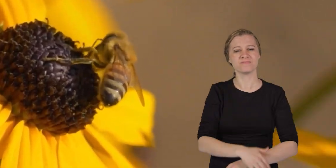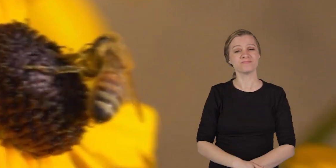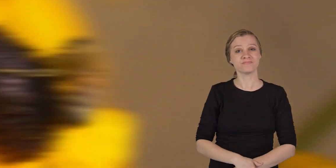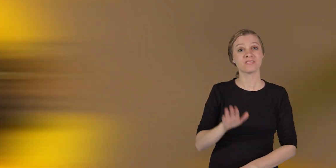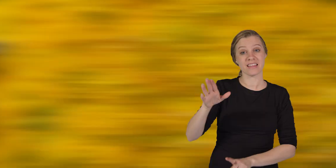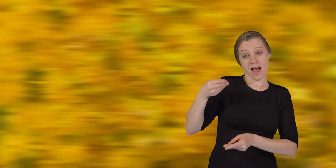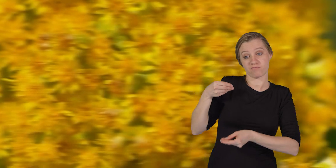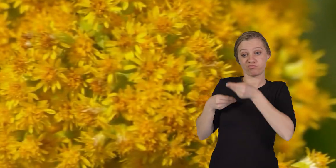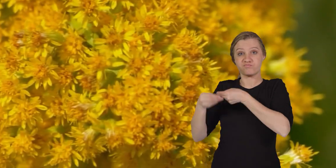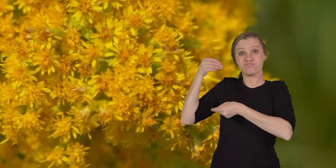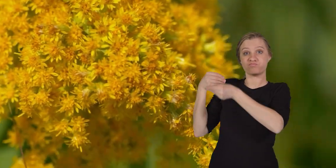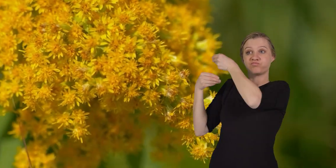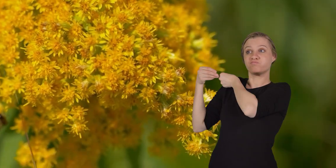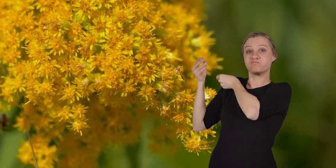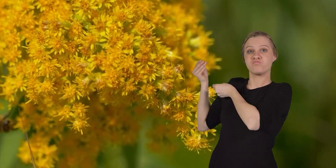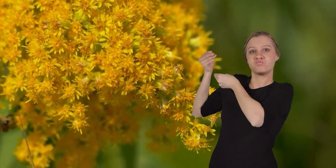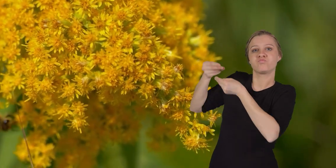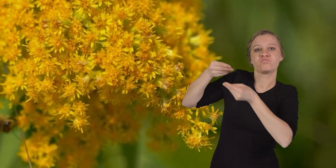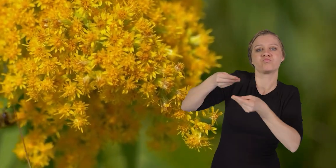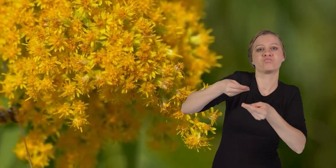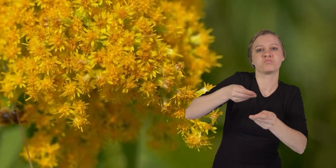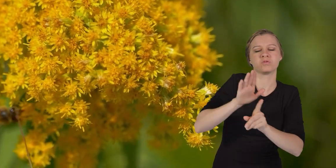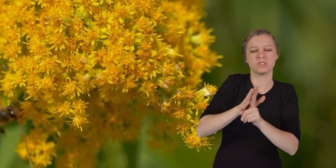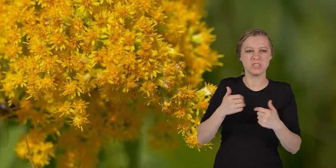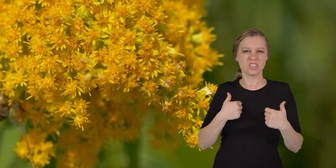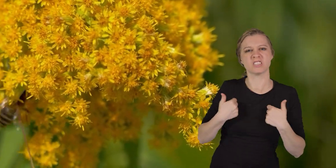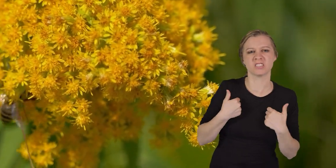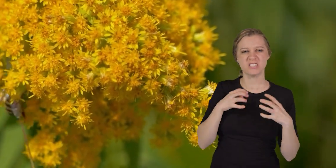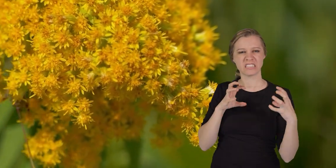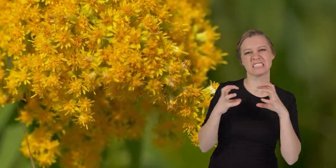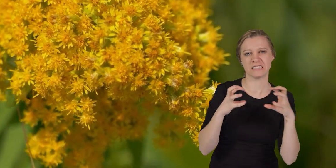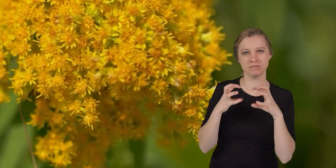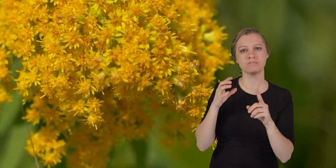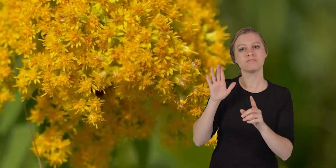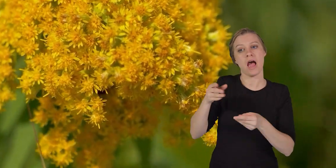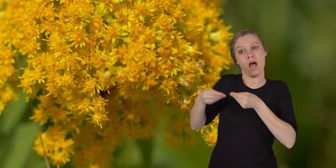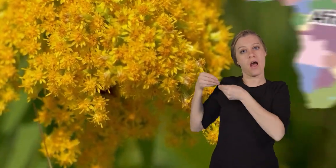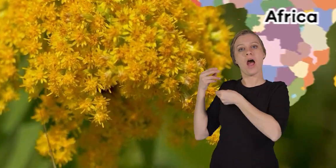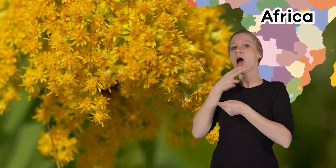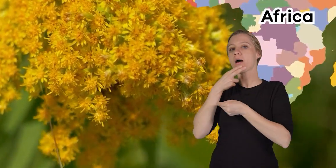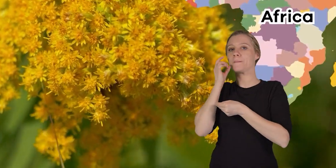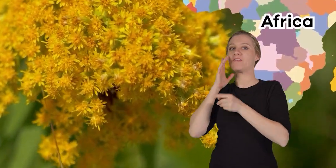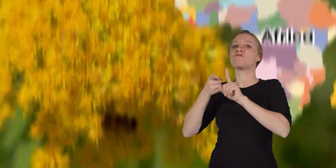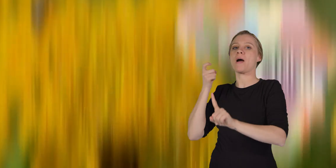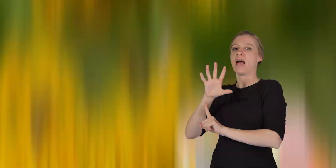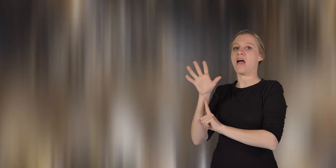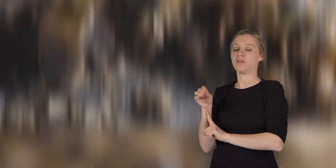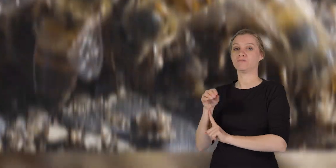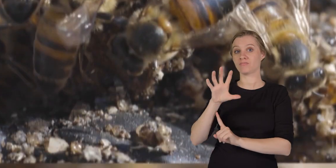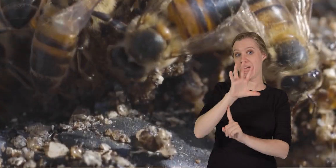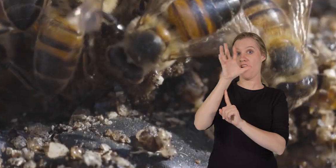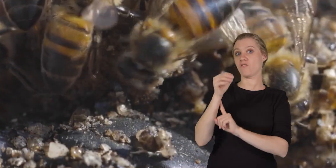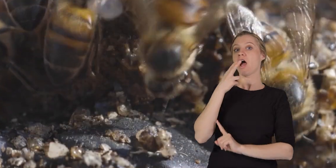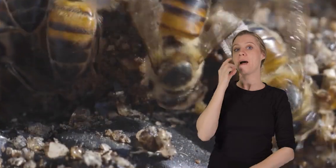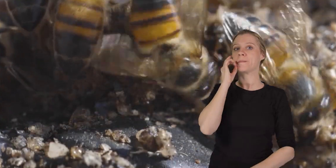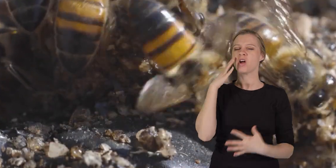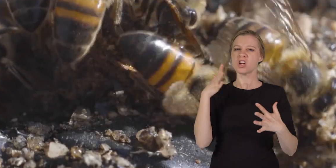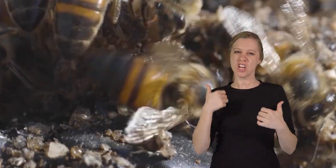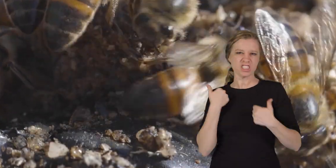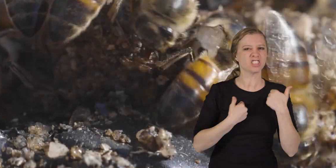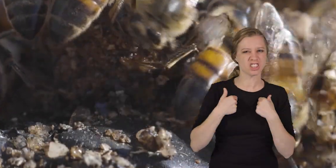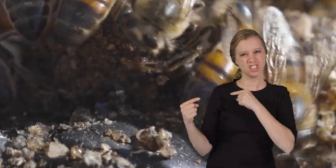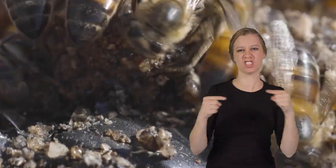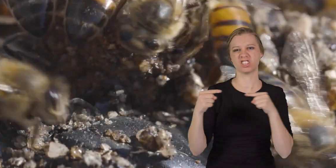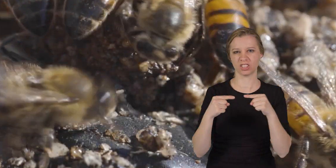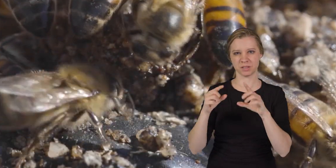honeybees? It is because the ancestors from which they get their aggression are from Africa. African honeybees